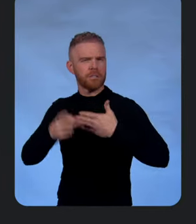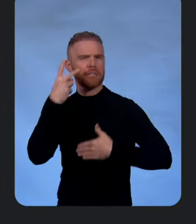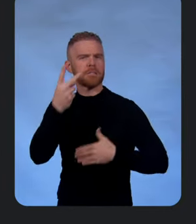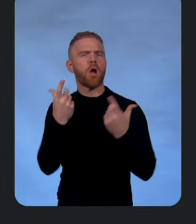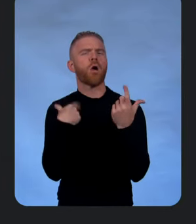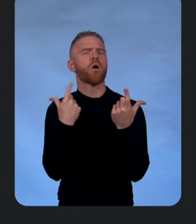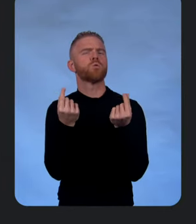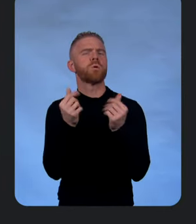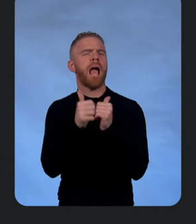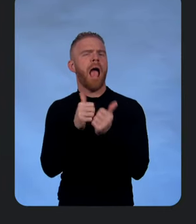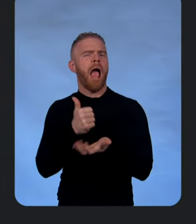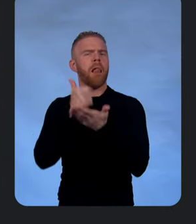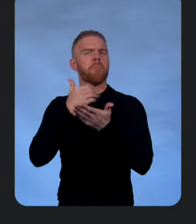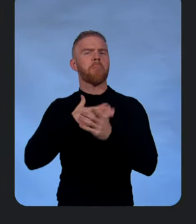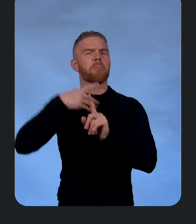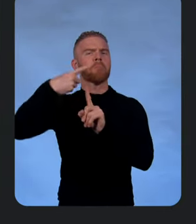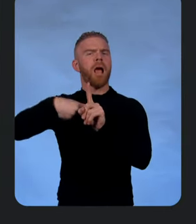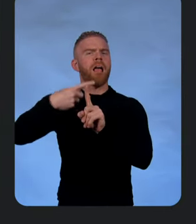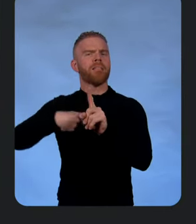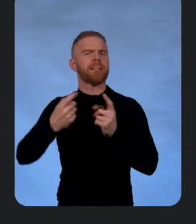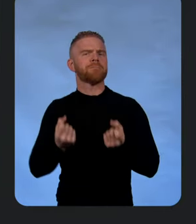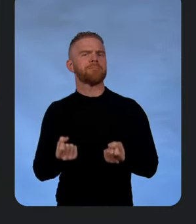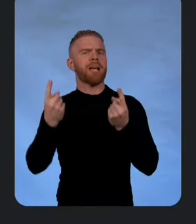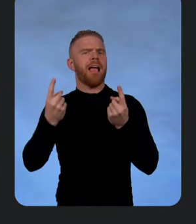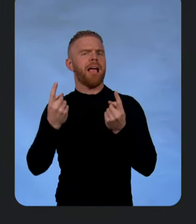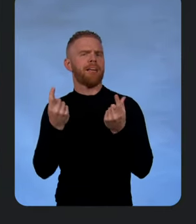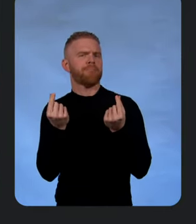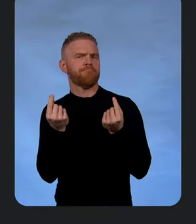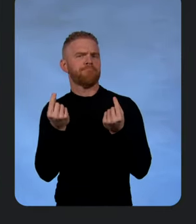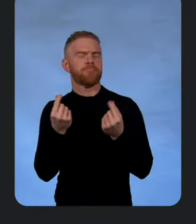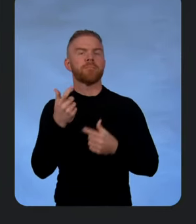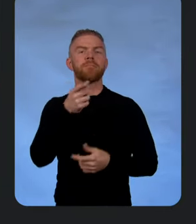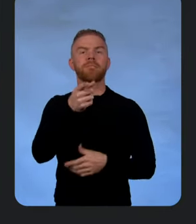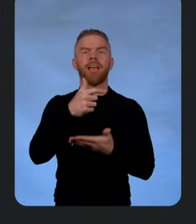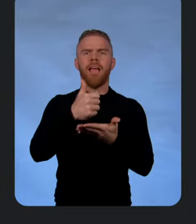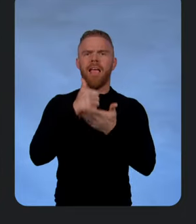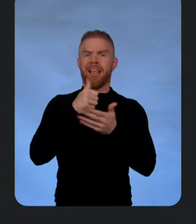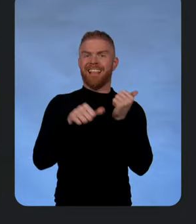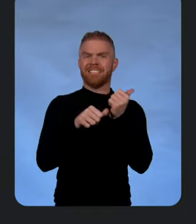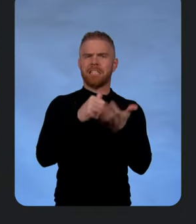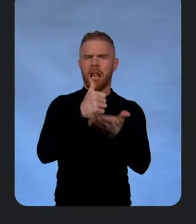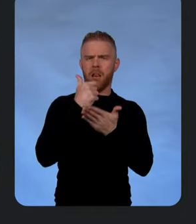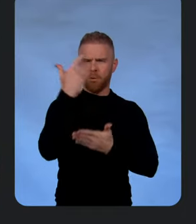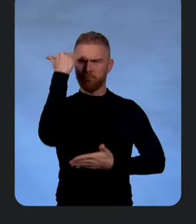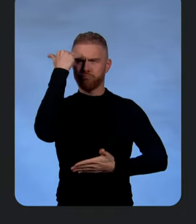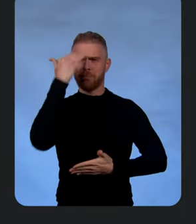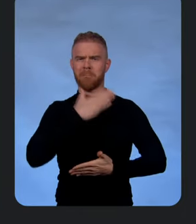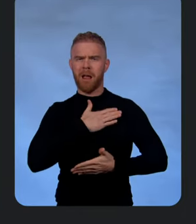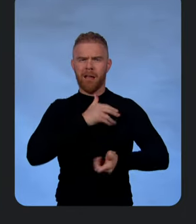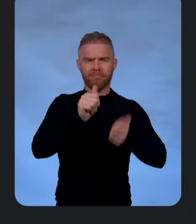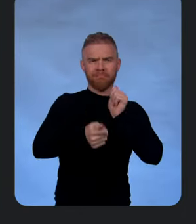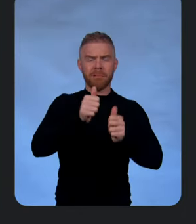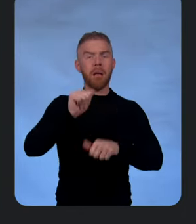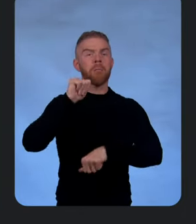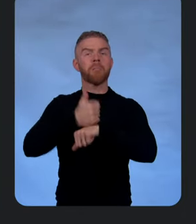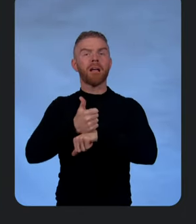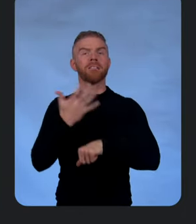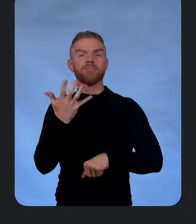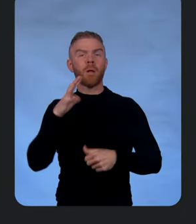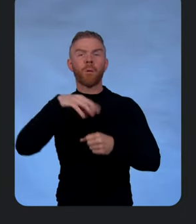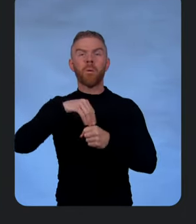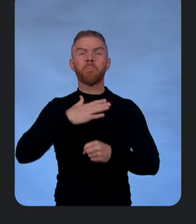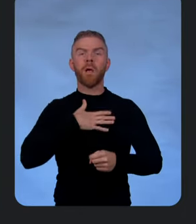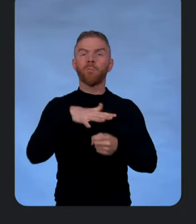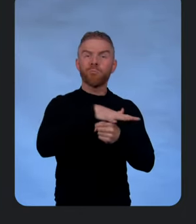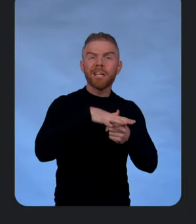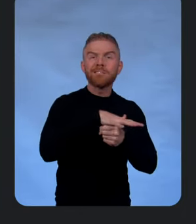spend. Because Cloud Assist knows about my configurations, including regions, I'm getting